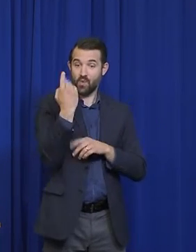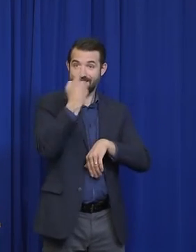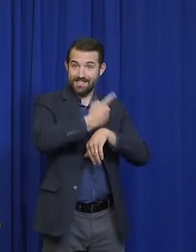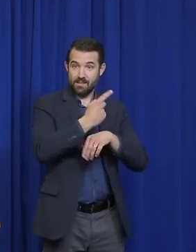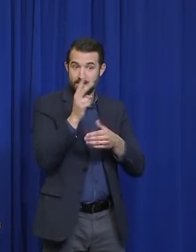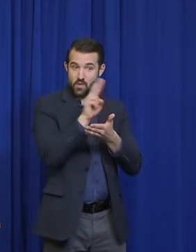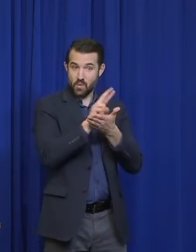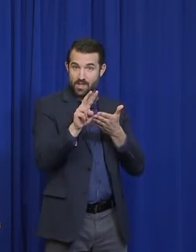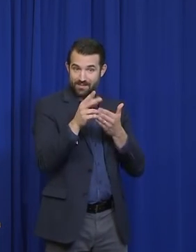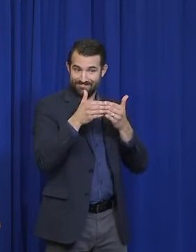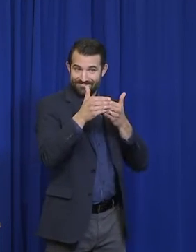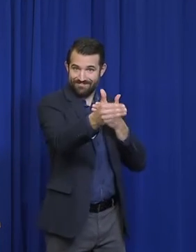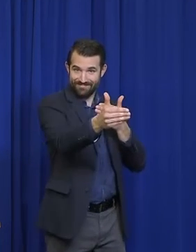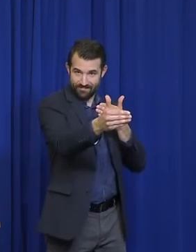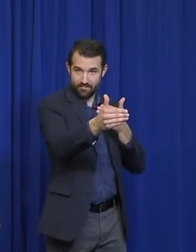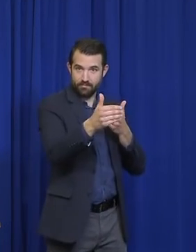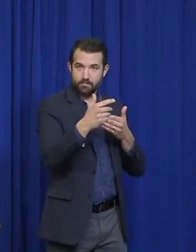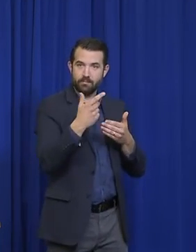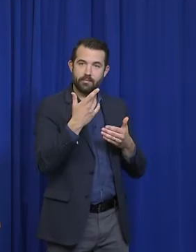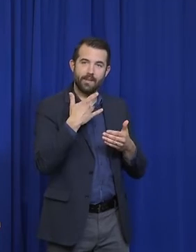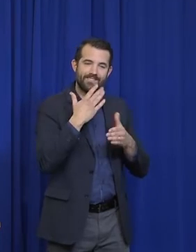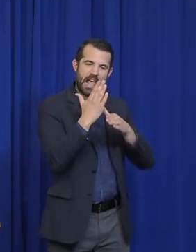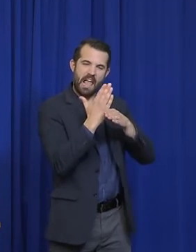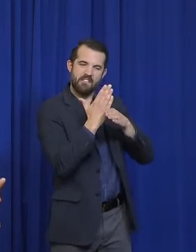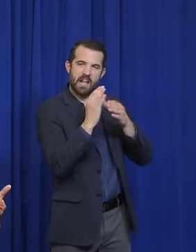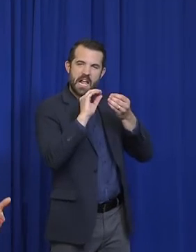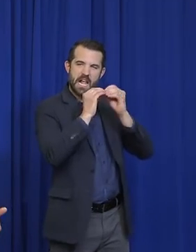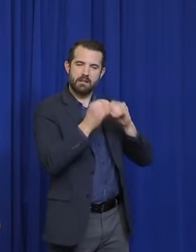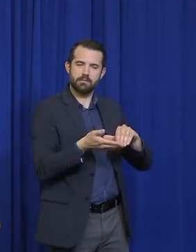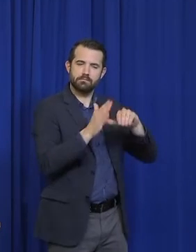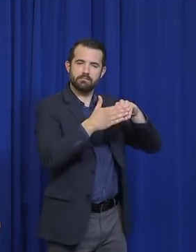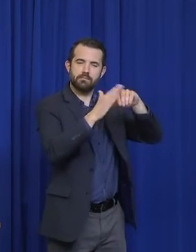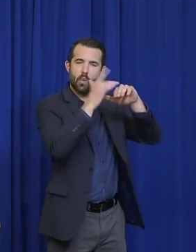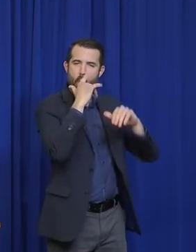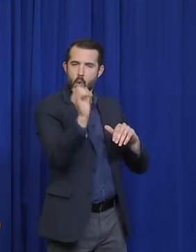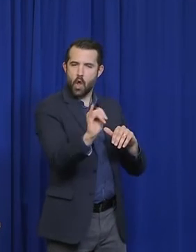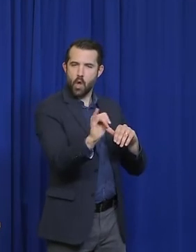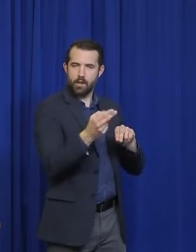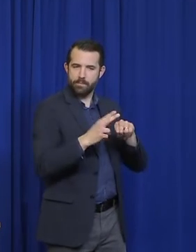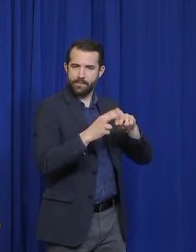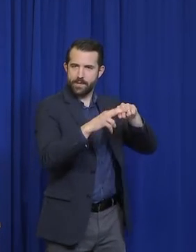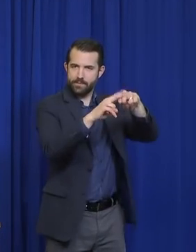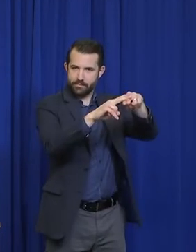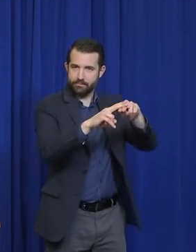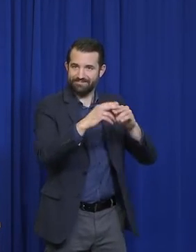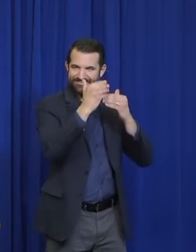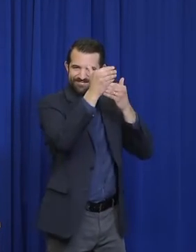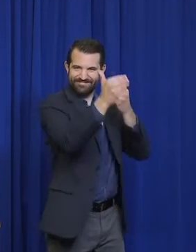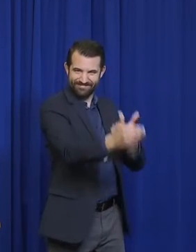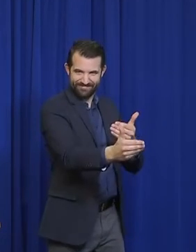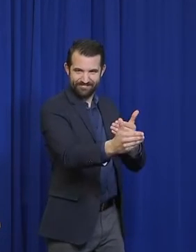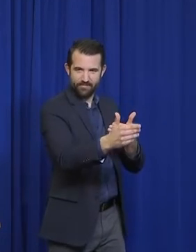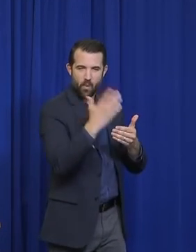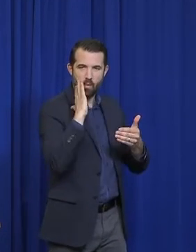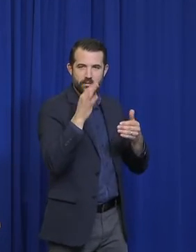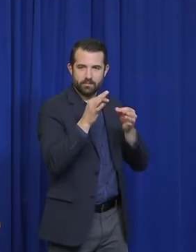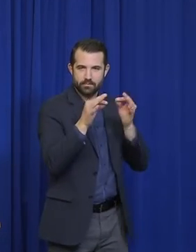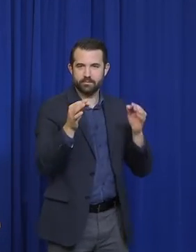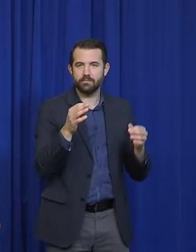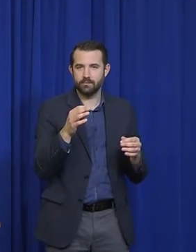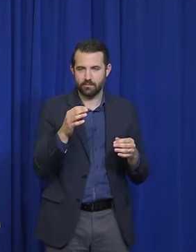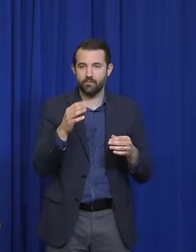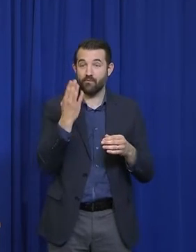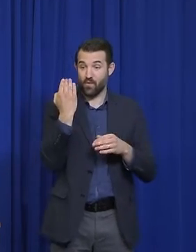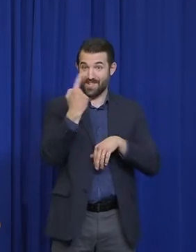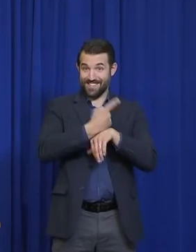where the average number of cases has gone up in the preceding seven days. We'll get you that in writing because it's a mouthful of